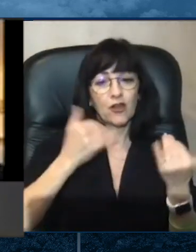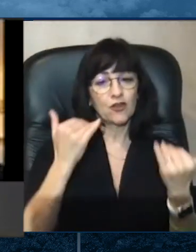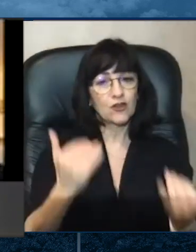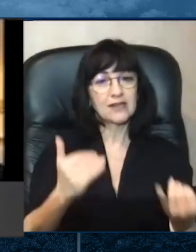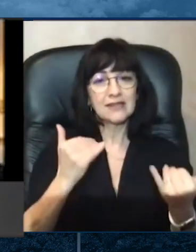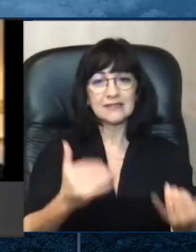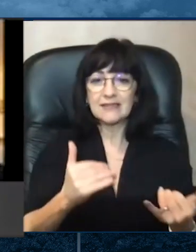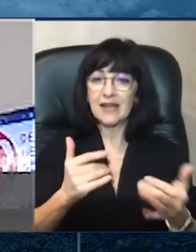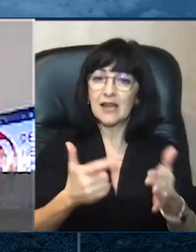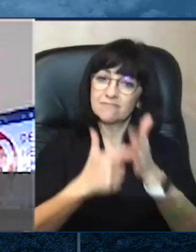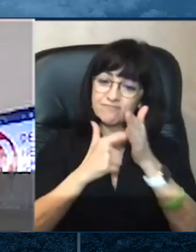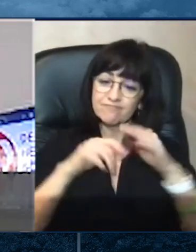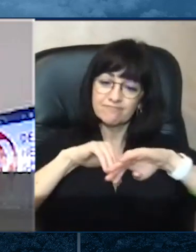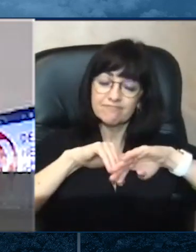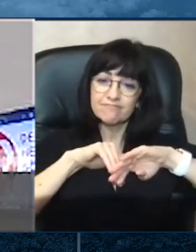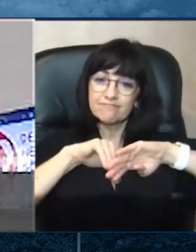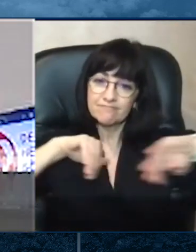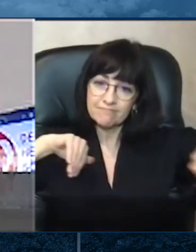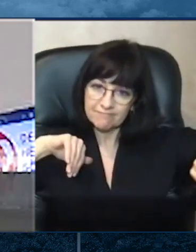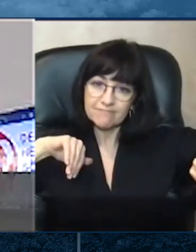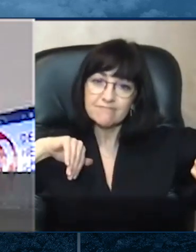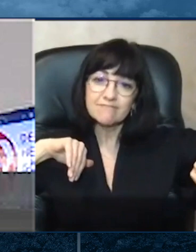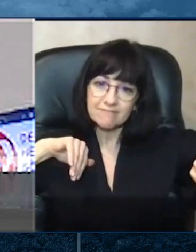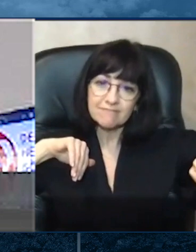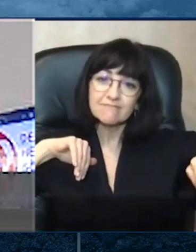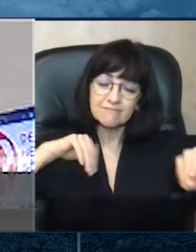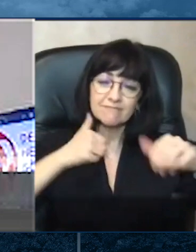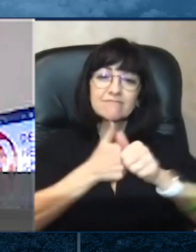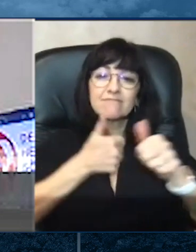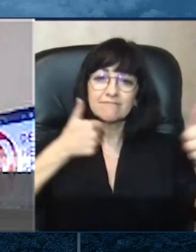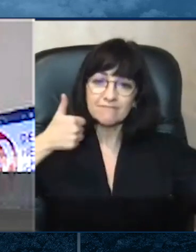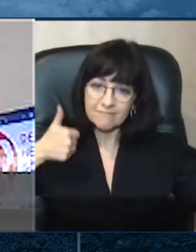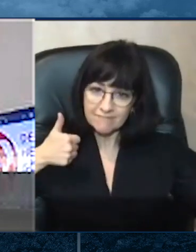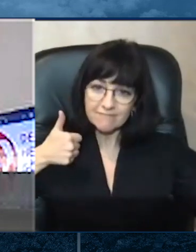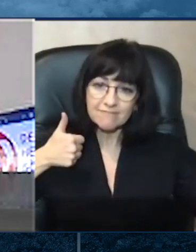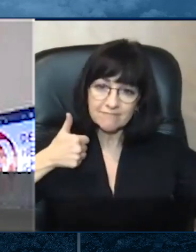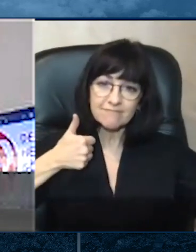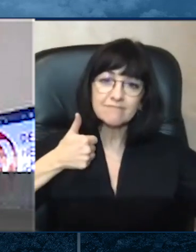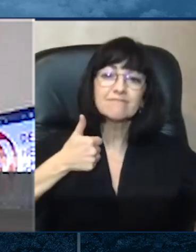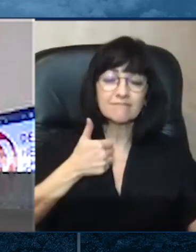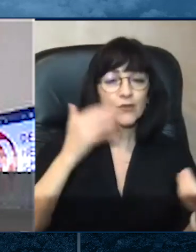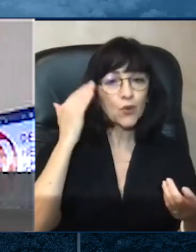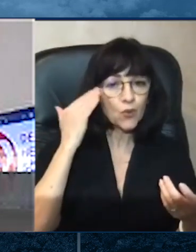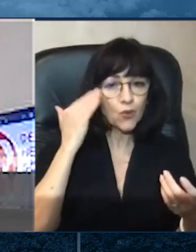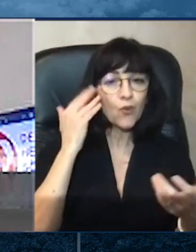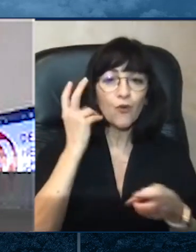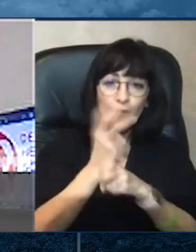Thank you. Dr. Walker, would you like to add anything?